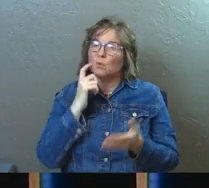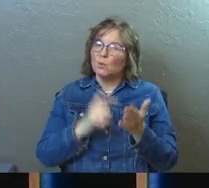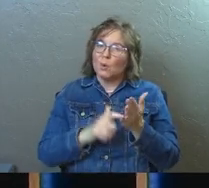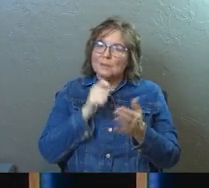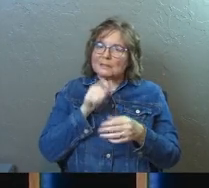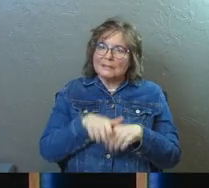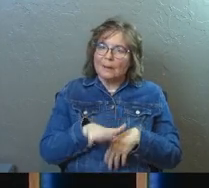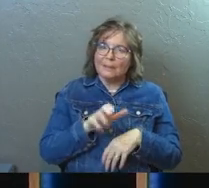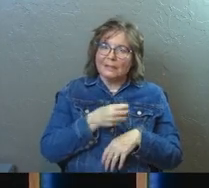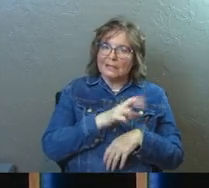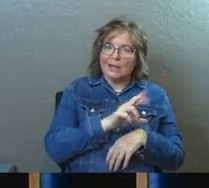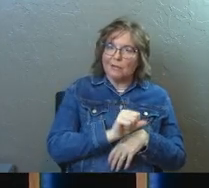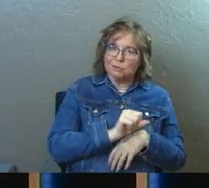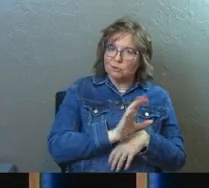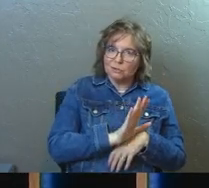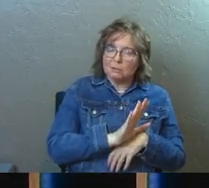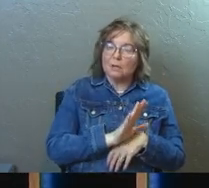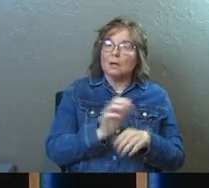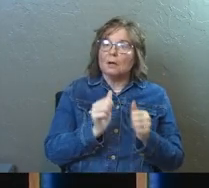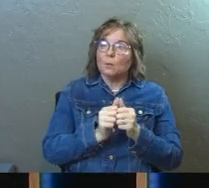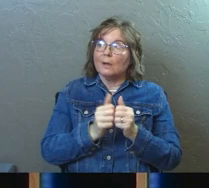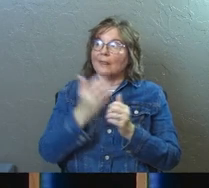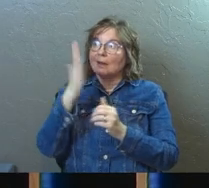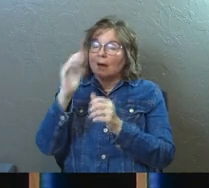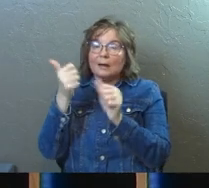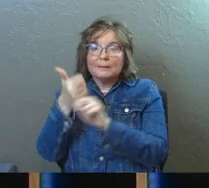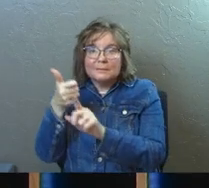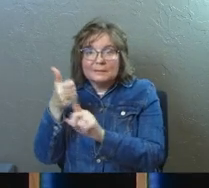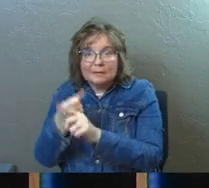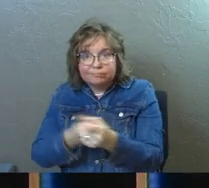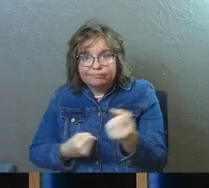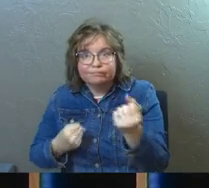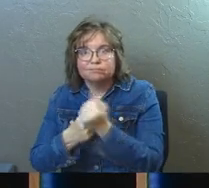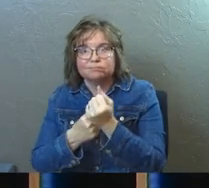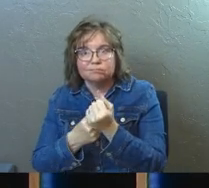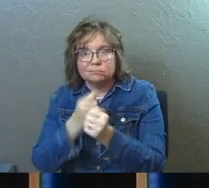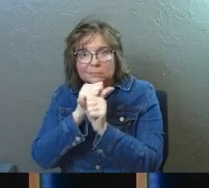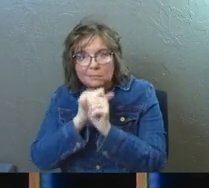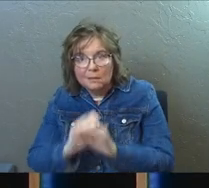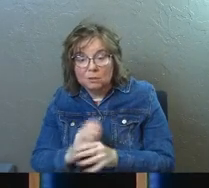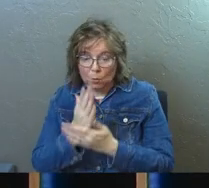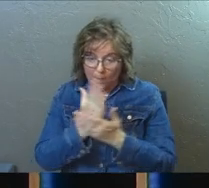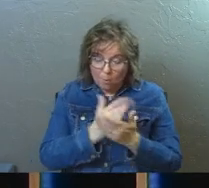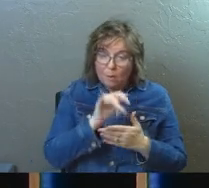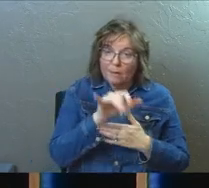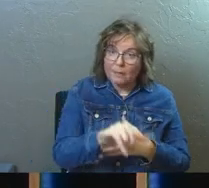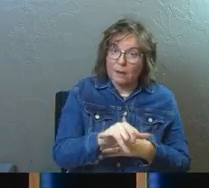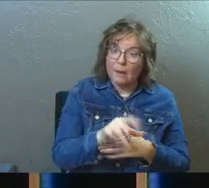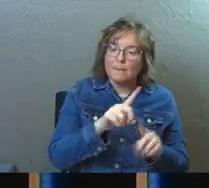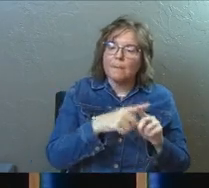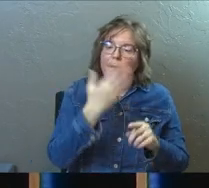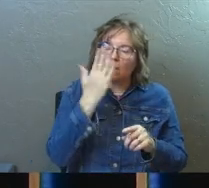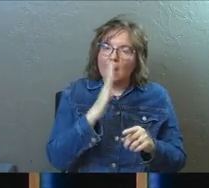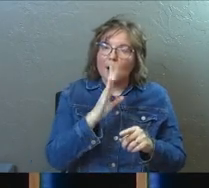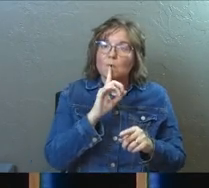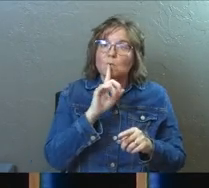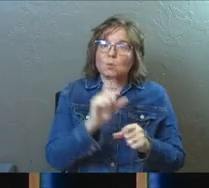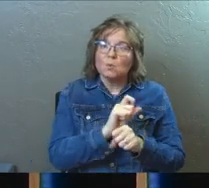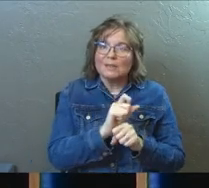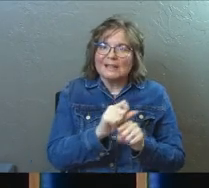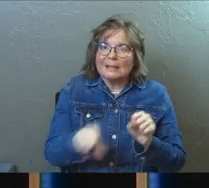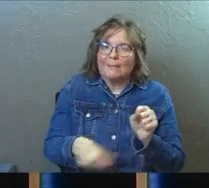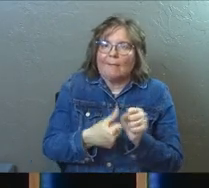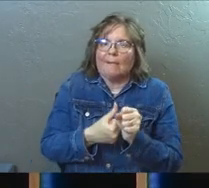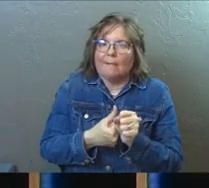weren't just sent out by the elders of Antioch, they were sent out by God himself, so they were a part of that, but God was really